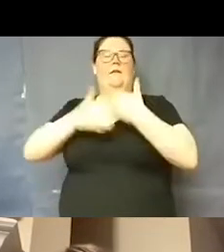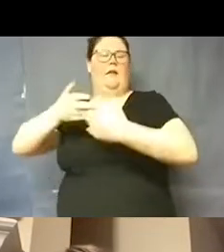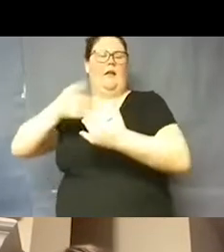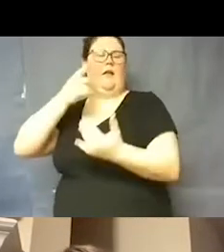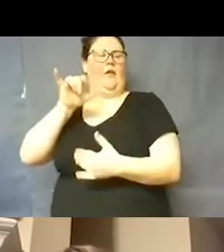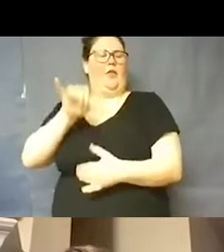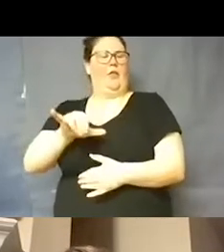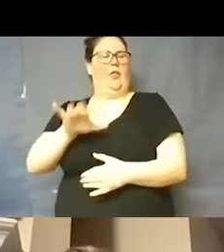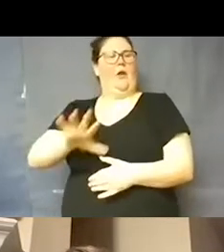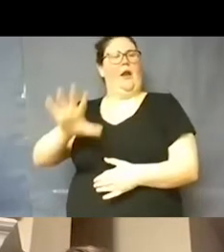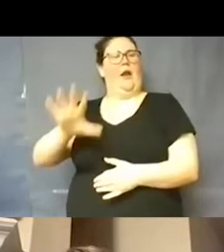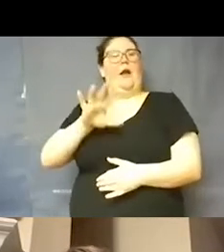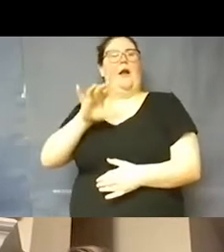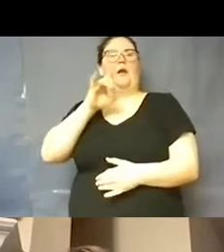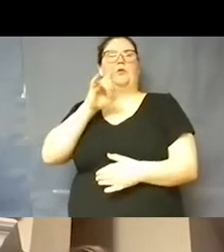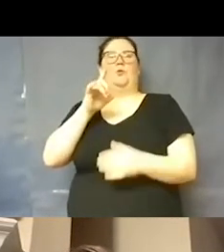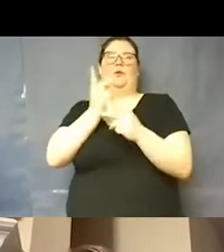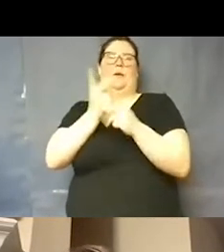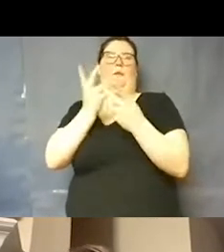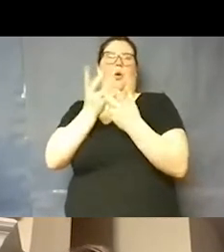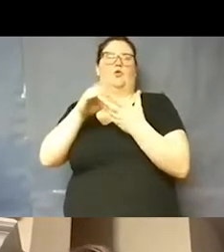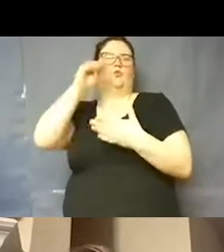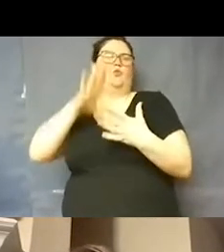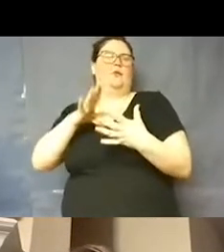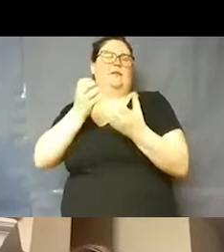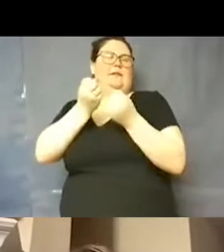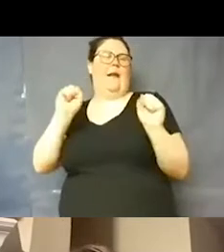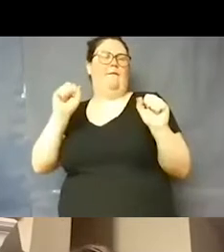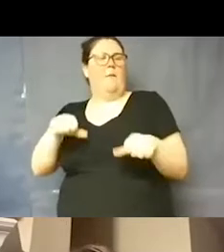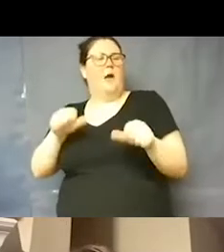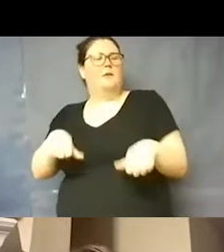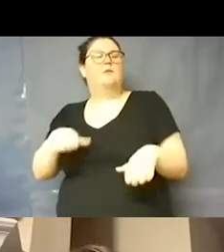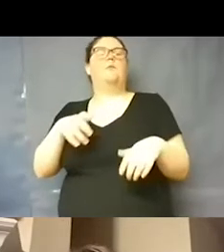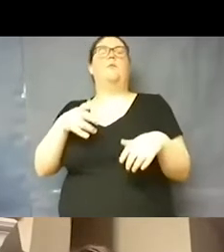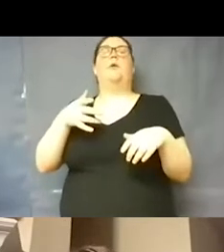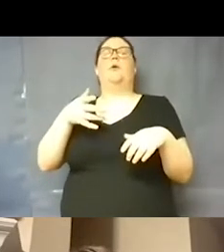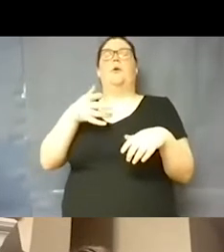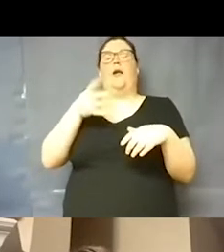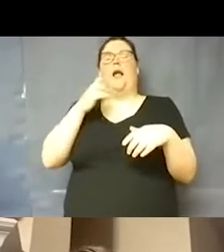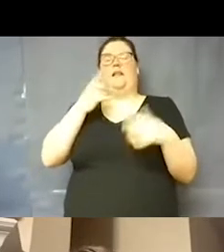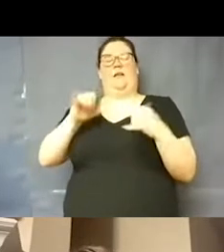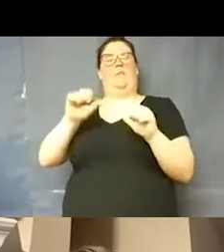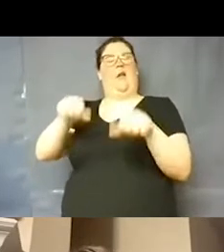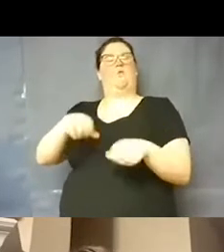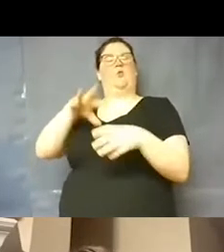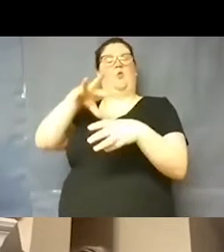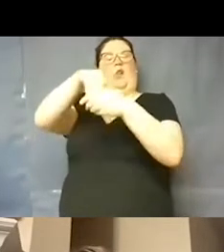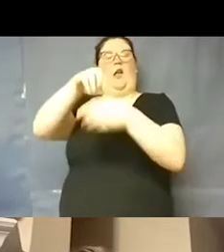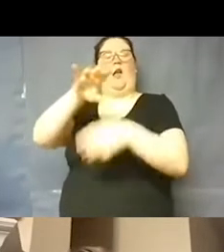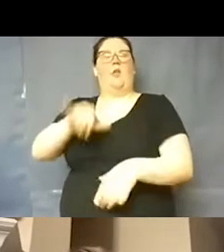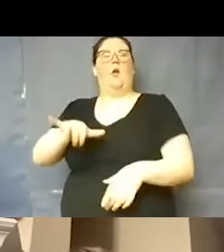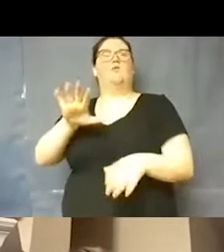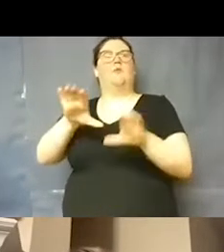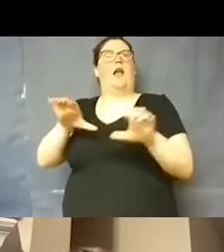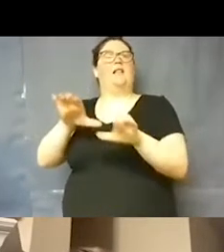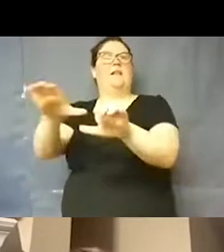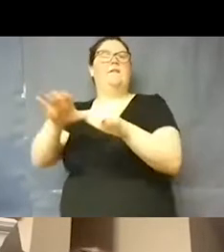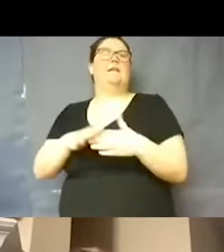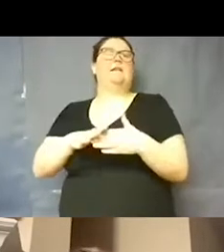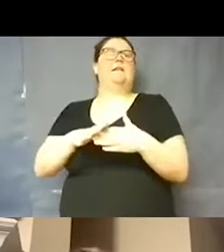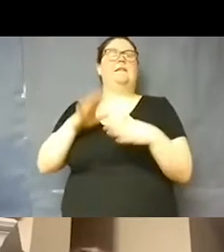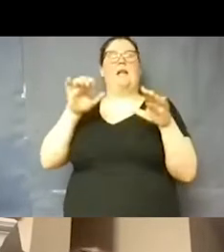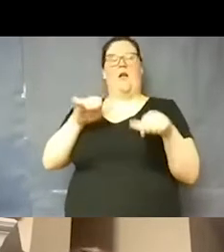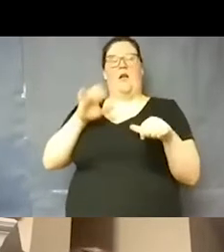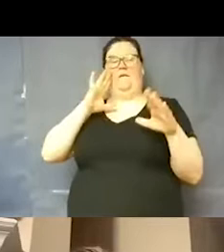our students as safe as possible, while also being able to participate in those activities that we know are so important, particularly right now.